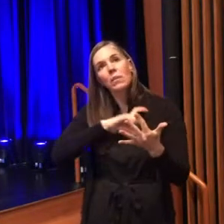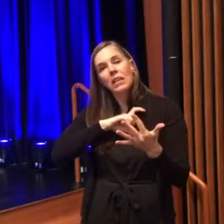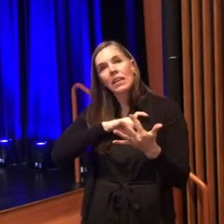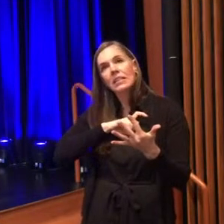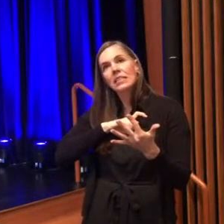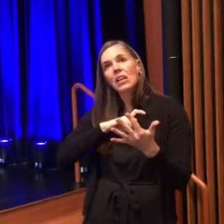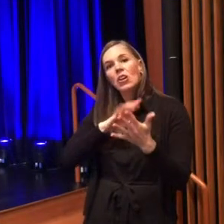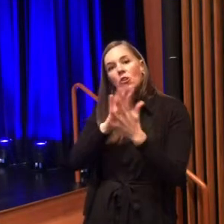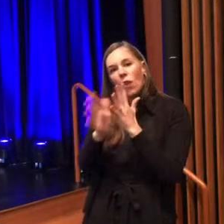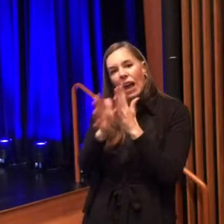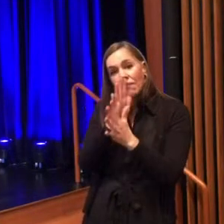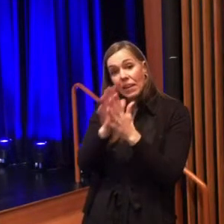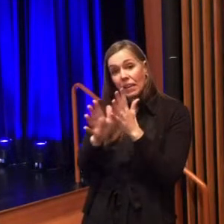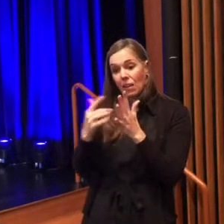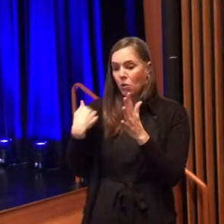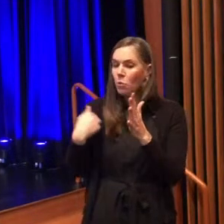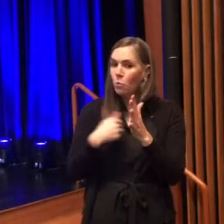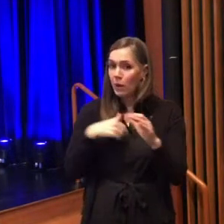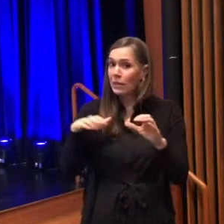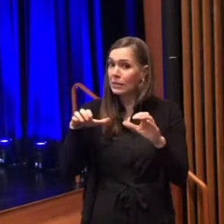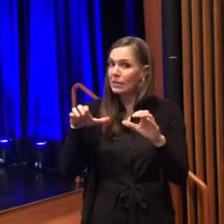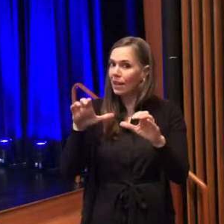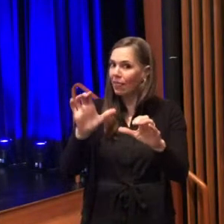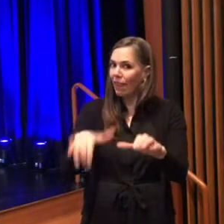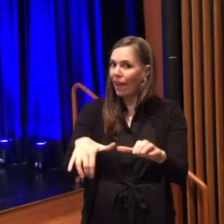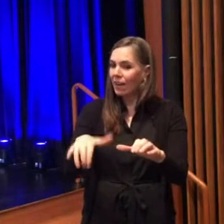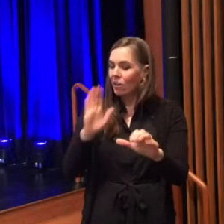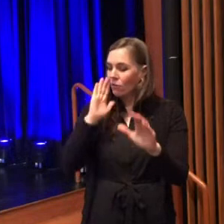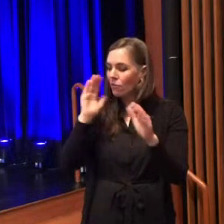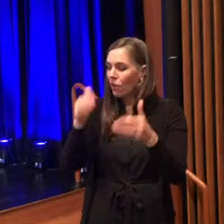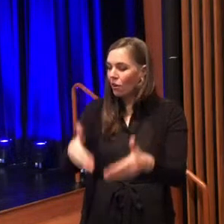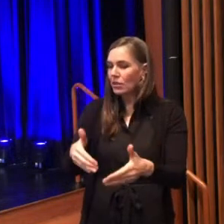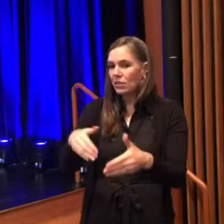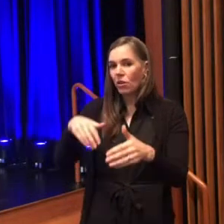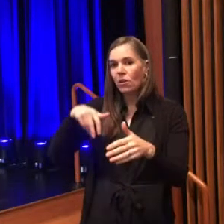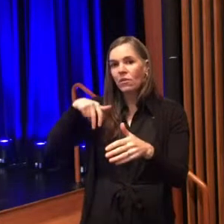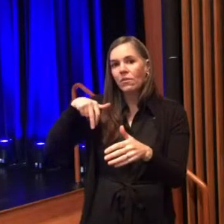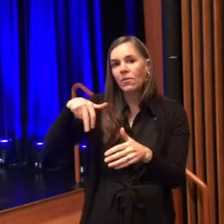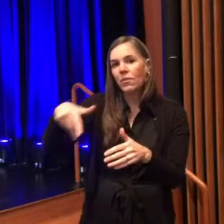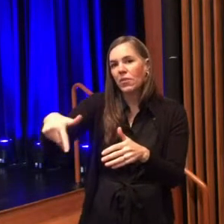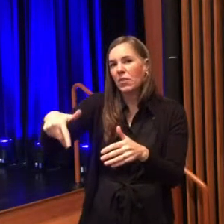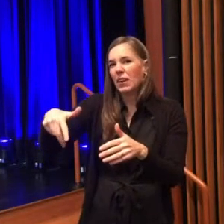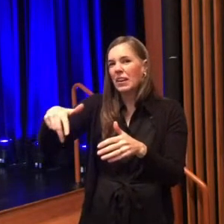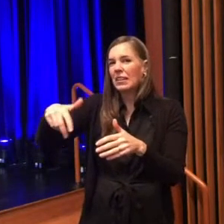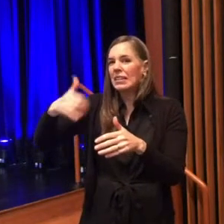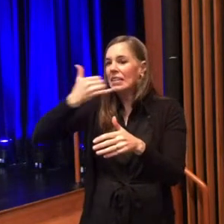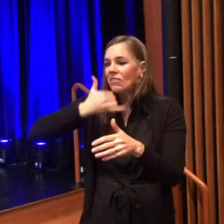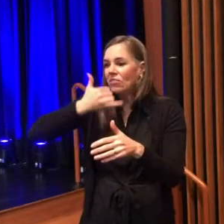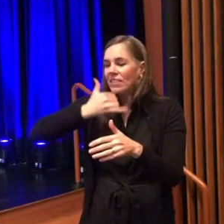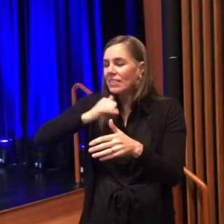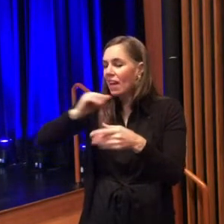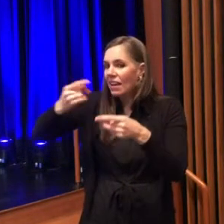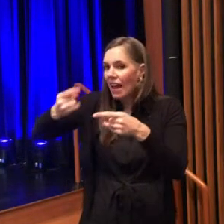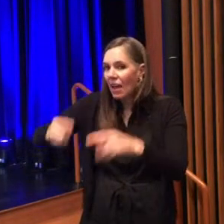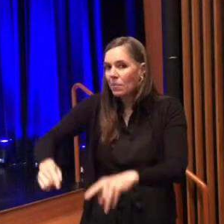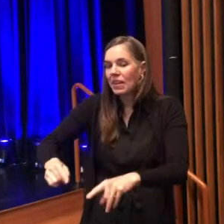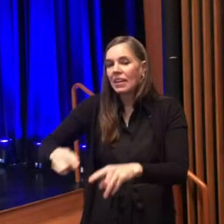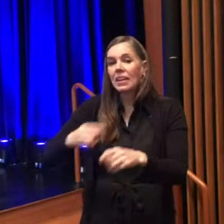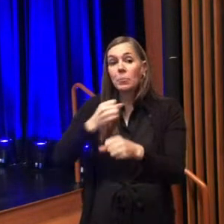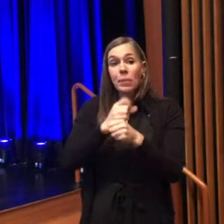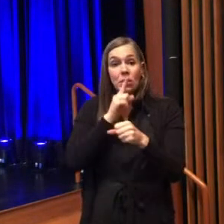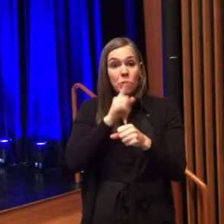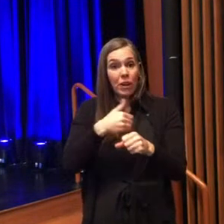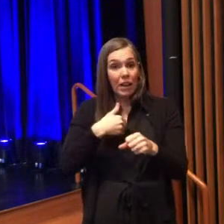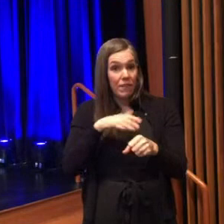in these areas from our plan to eliminate pedestrian industry injuries and fatalities through our vision zero plan to ensuring